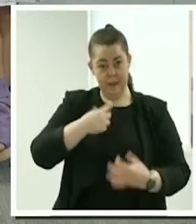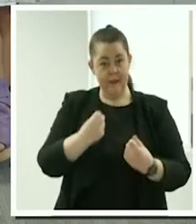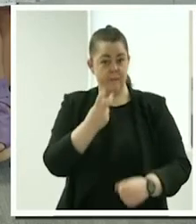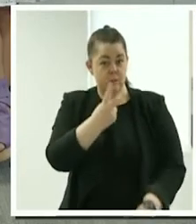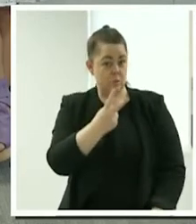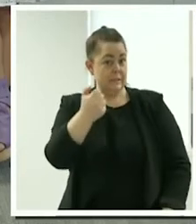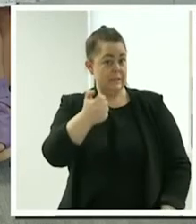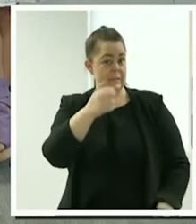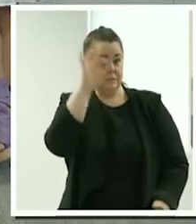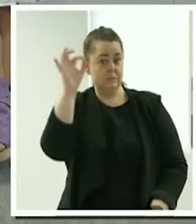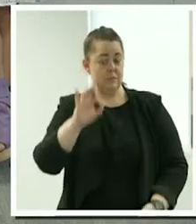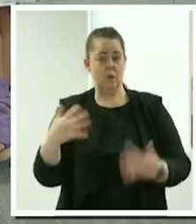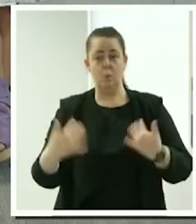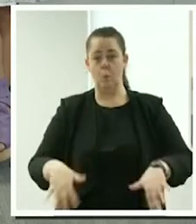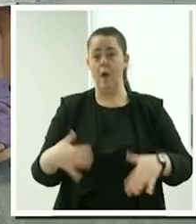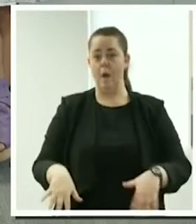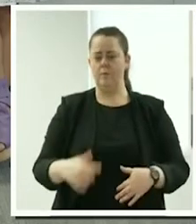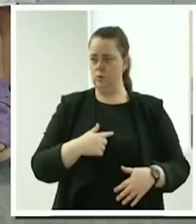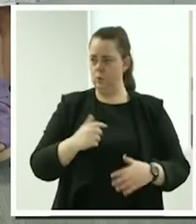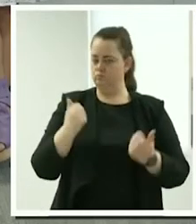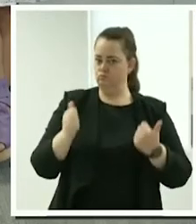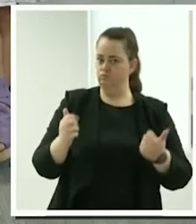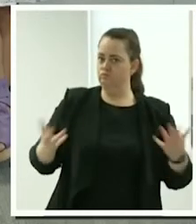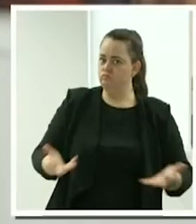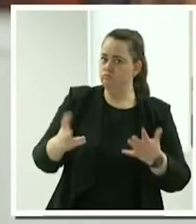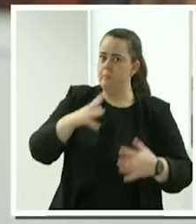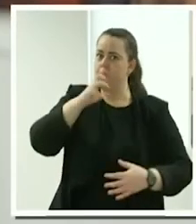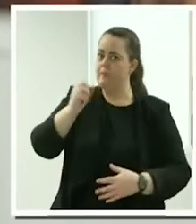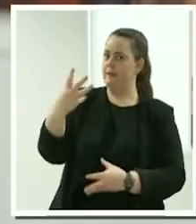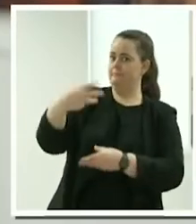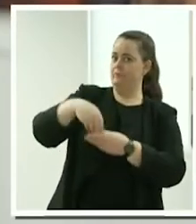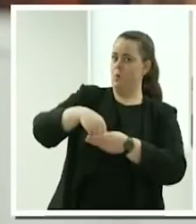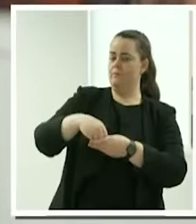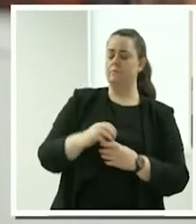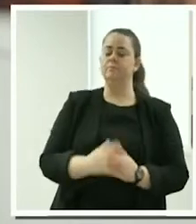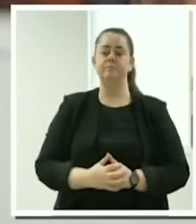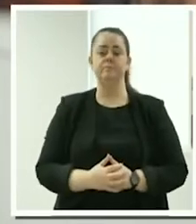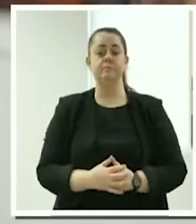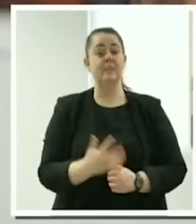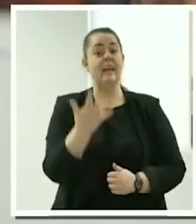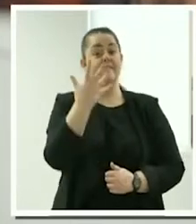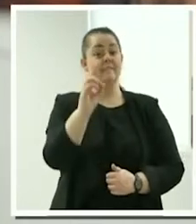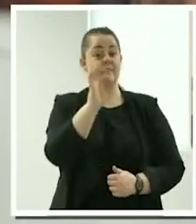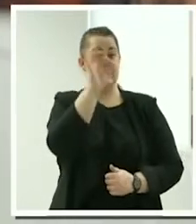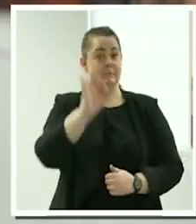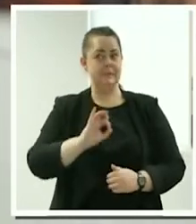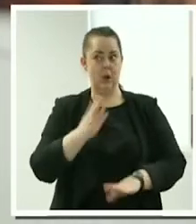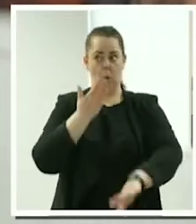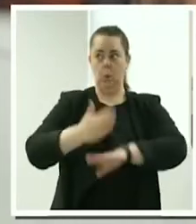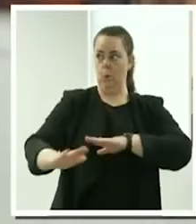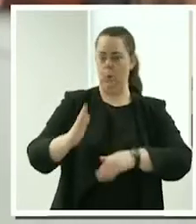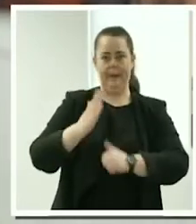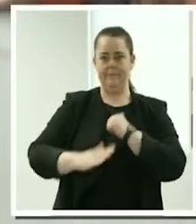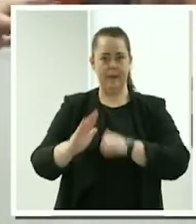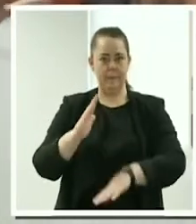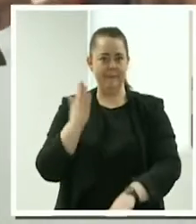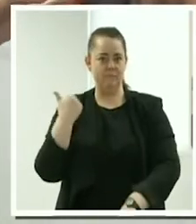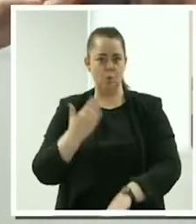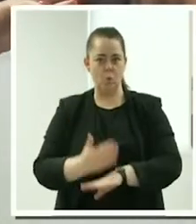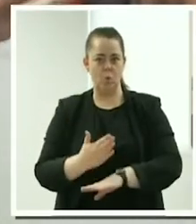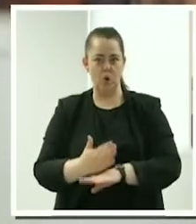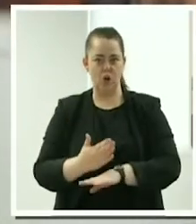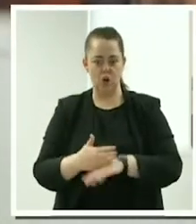males to become part of this. I think 50% are new to the sector. So didn't work